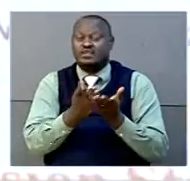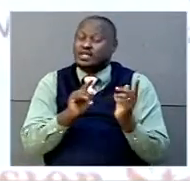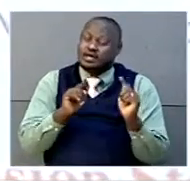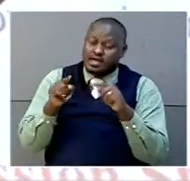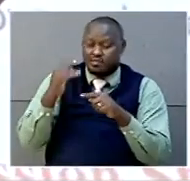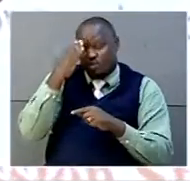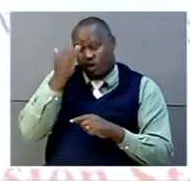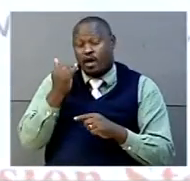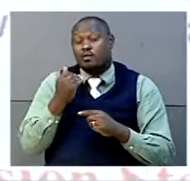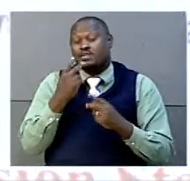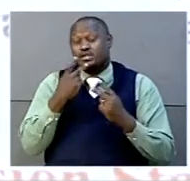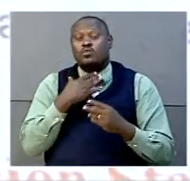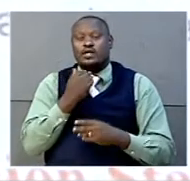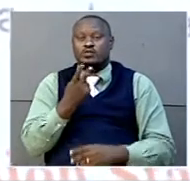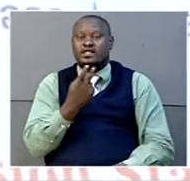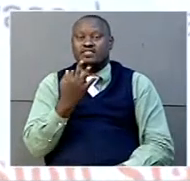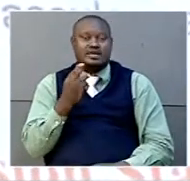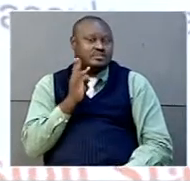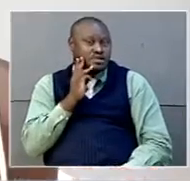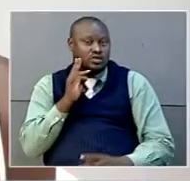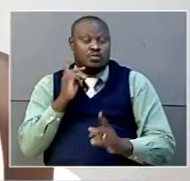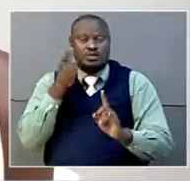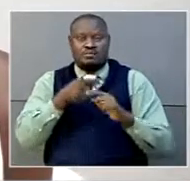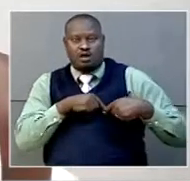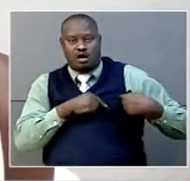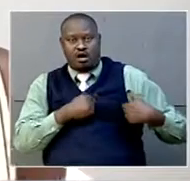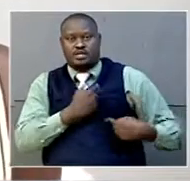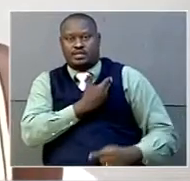help of about 23 million for heart surgery in India.